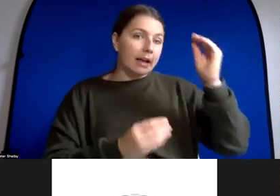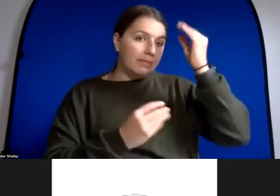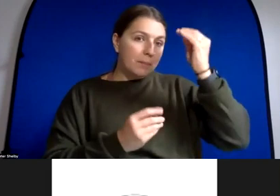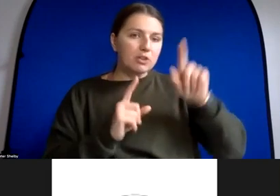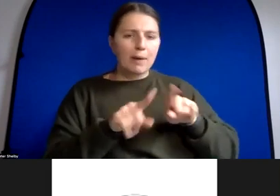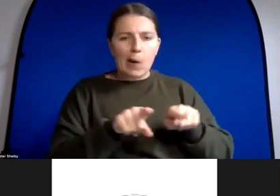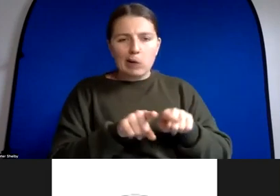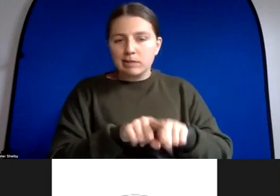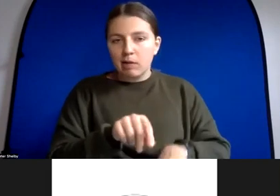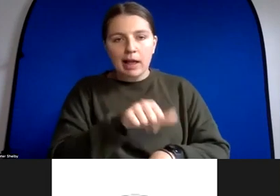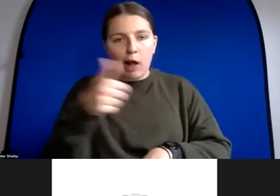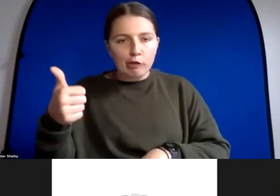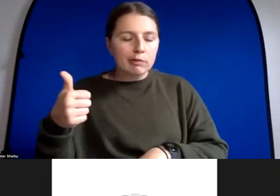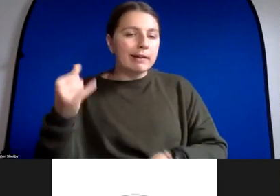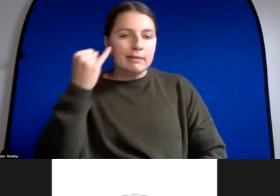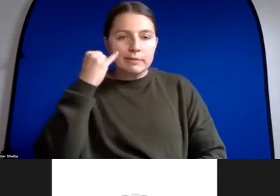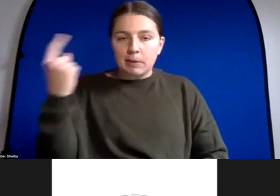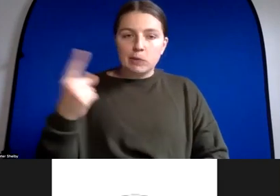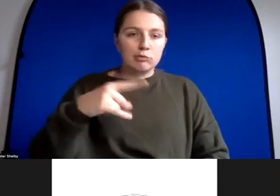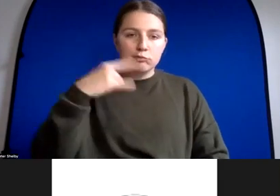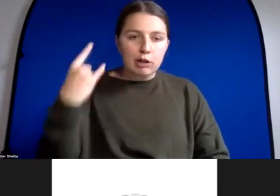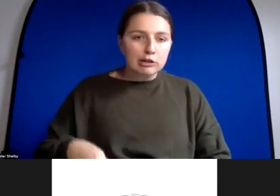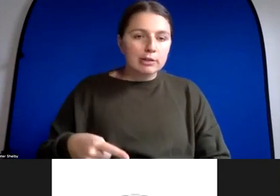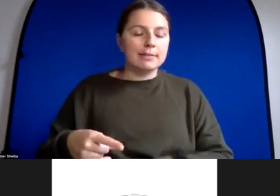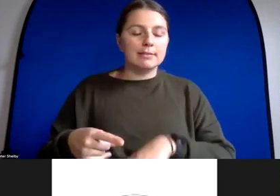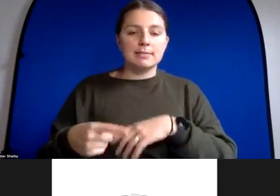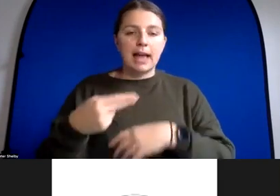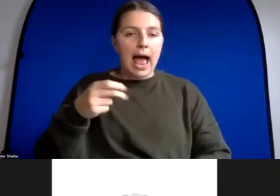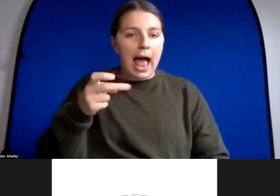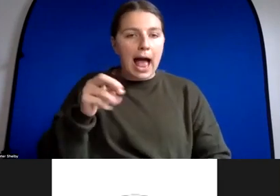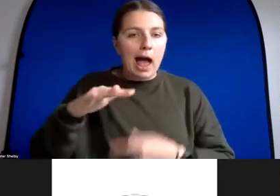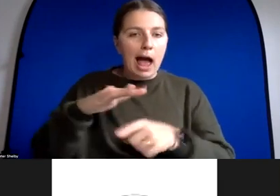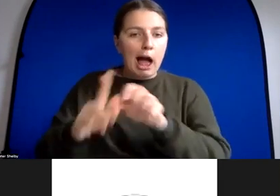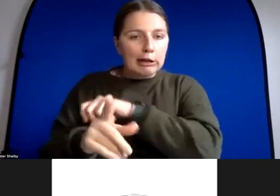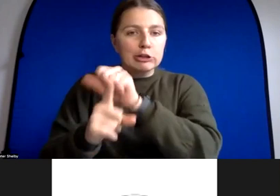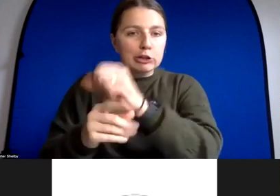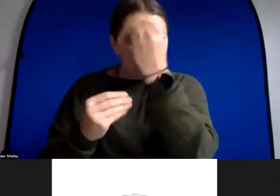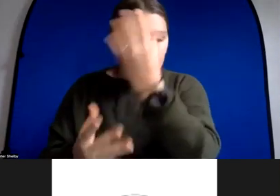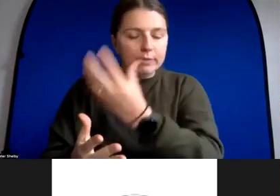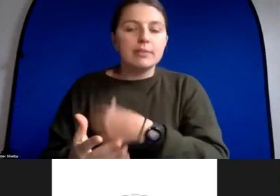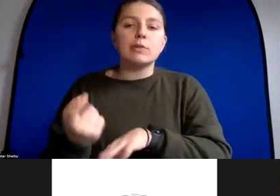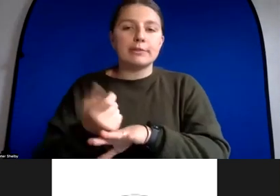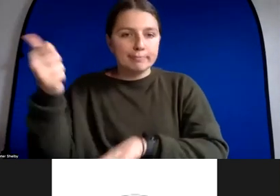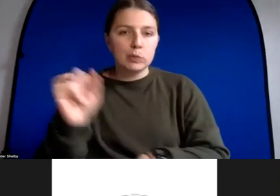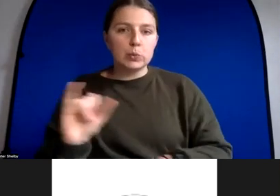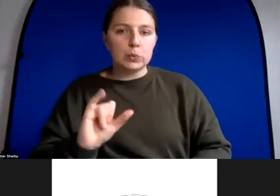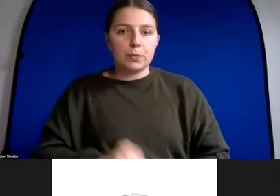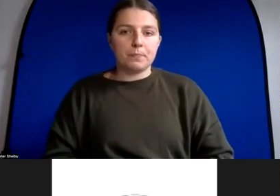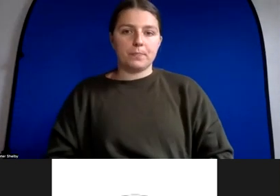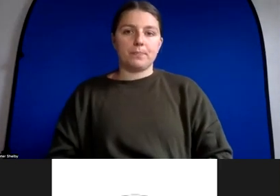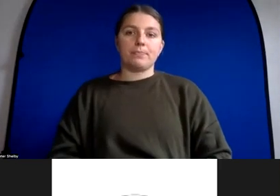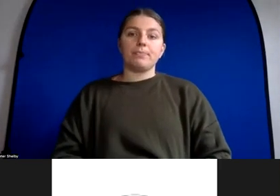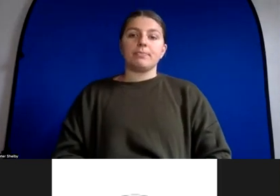or whatever um can we do it the other way yeah we could we probably you know you know uh those of us in